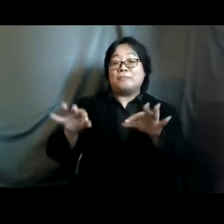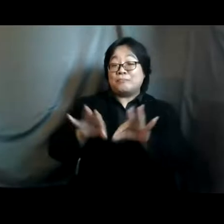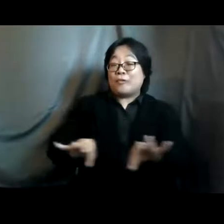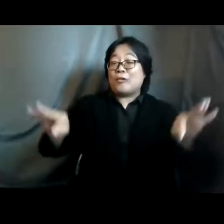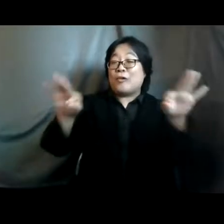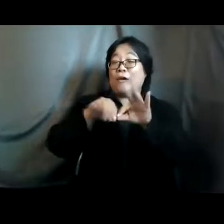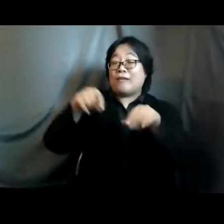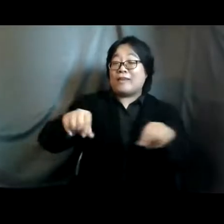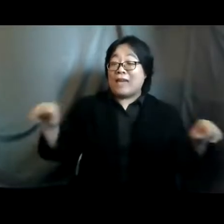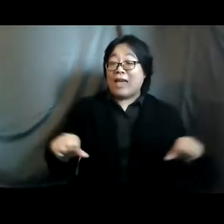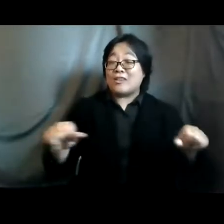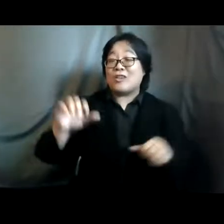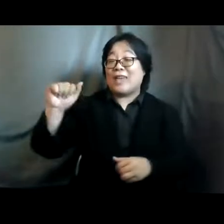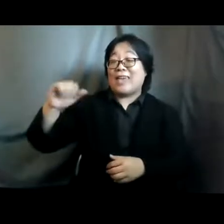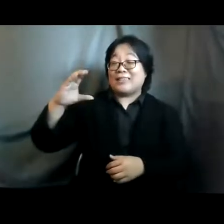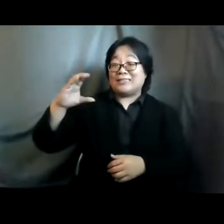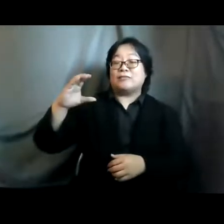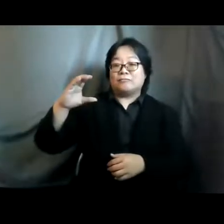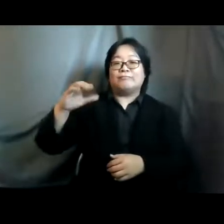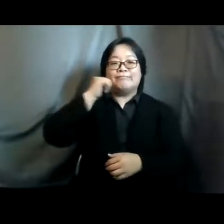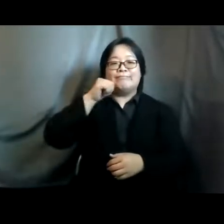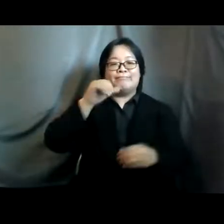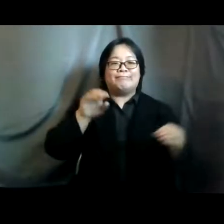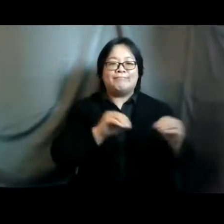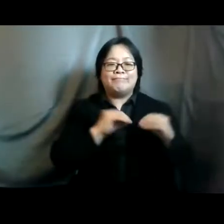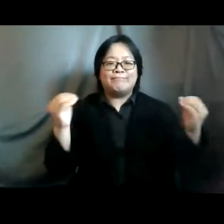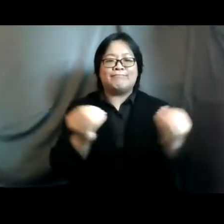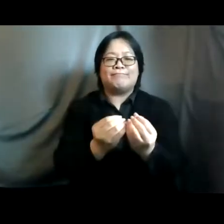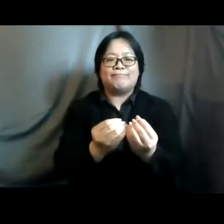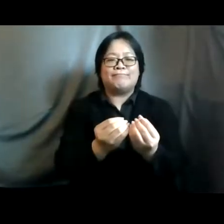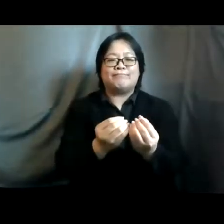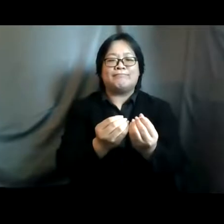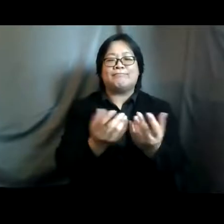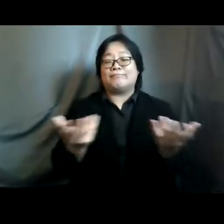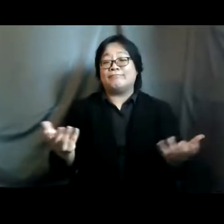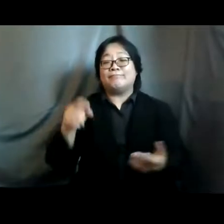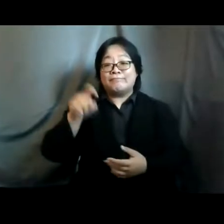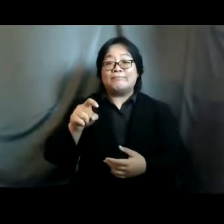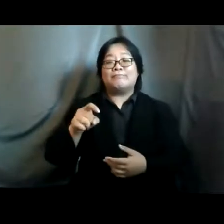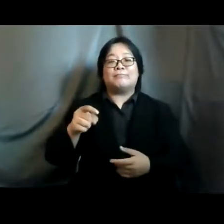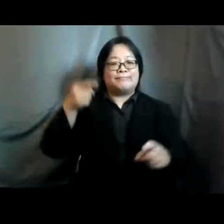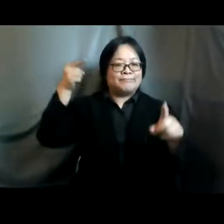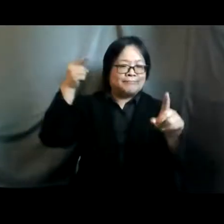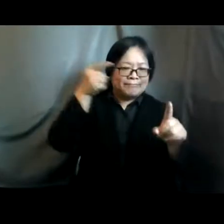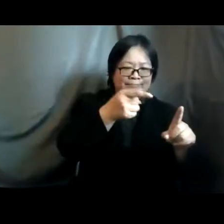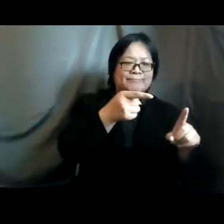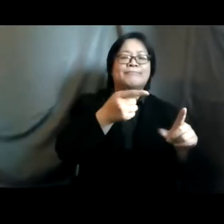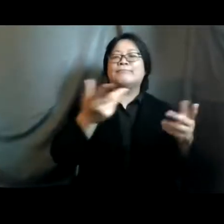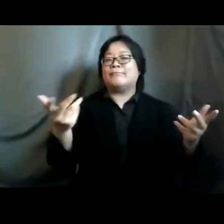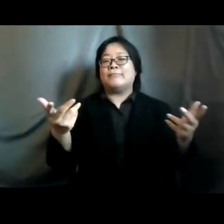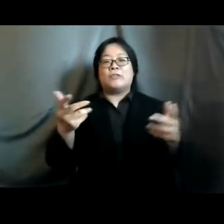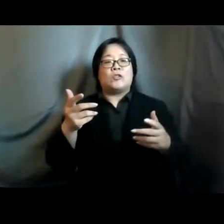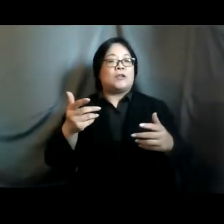action coalition and the actions that the feminist movement hope to see is the fact that you know the emphasis on uh autonomy